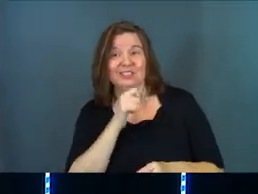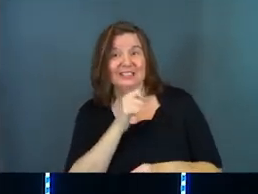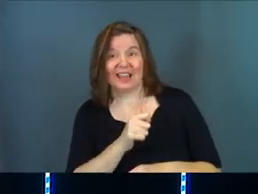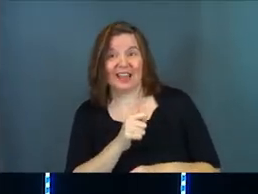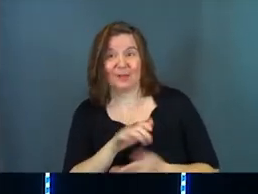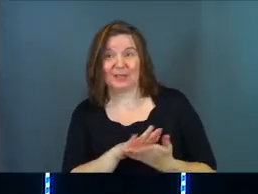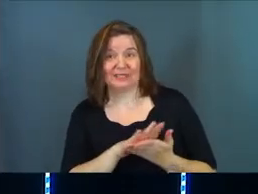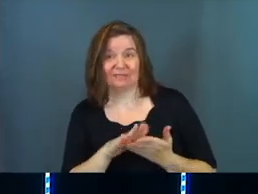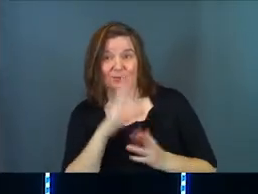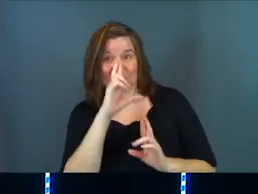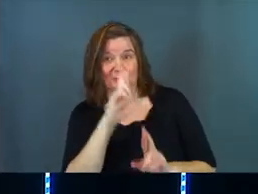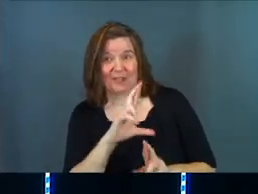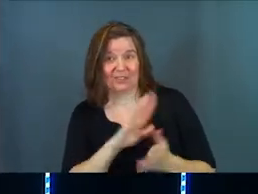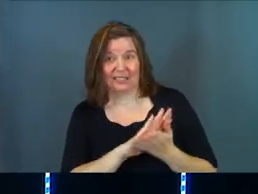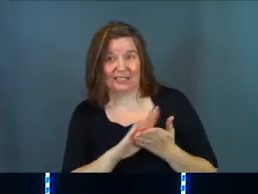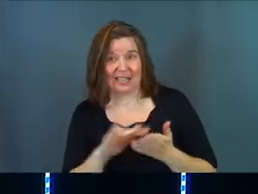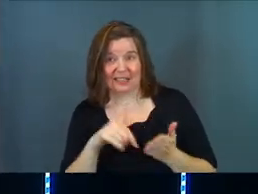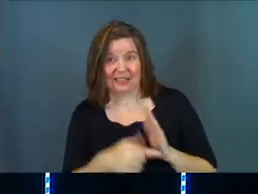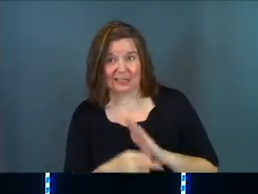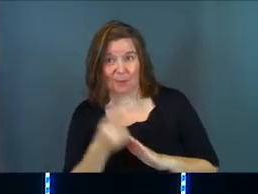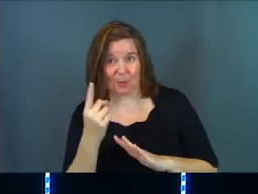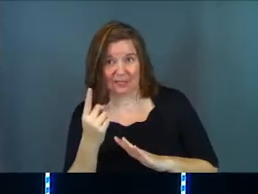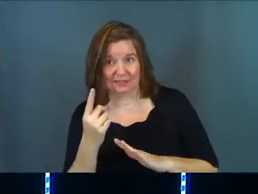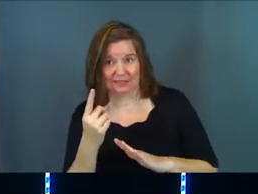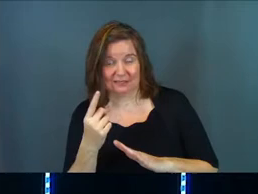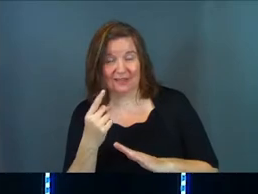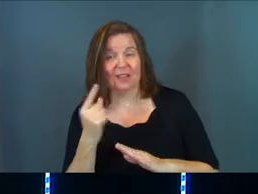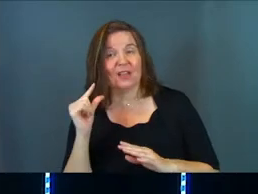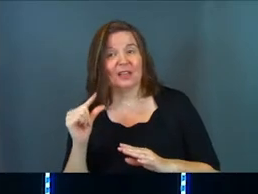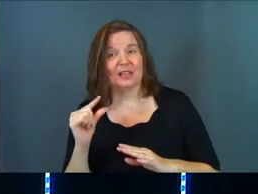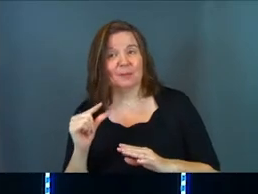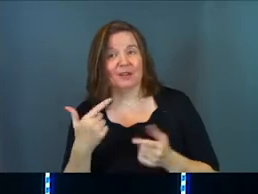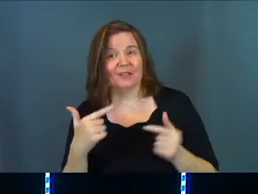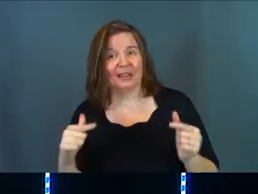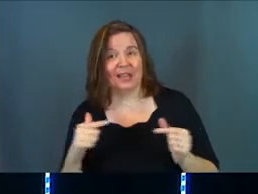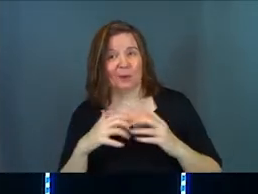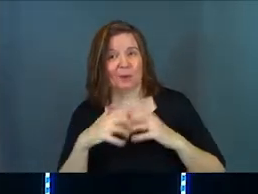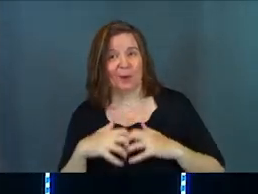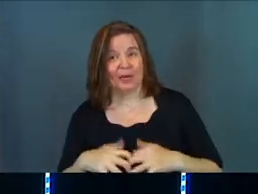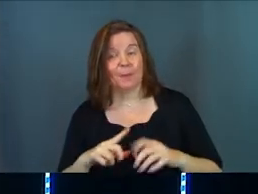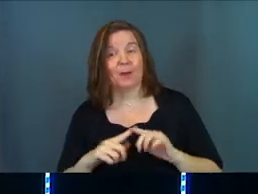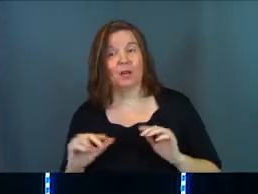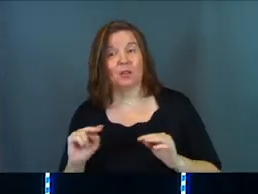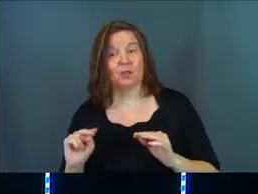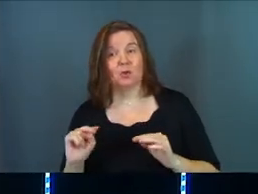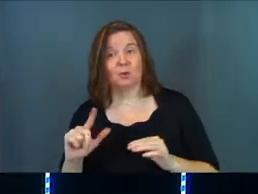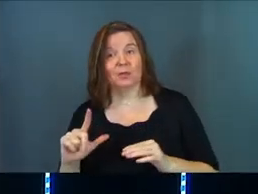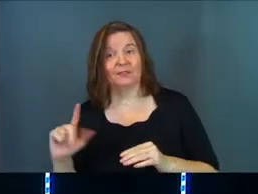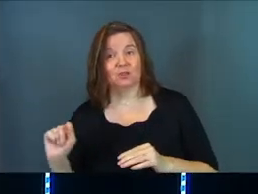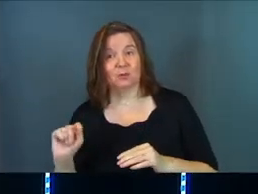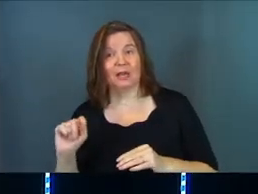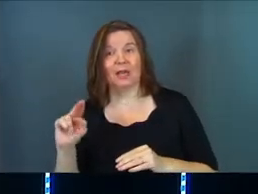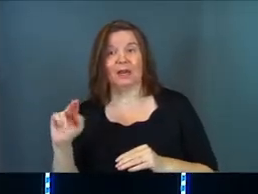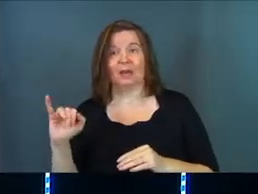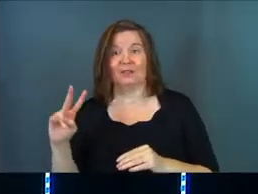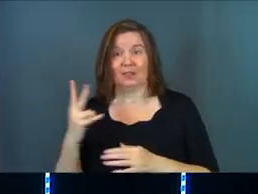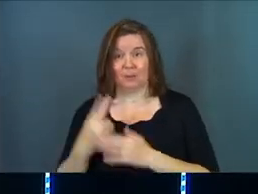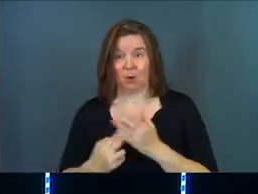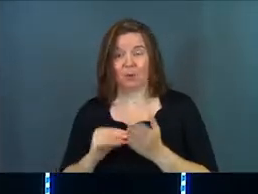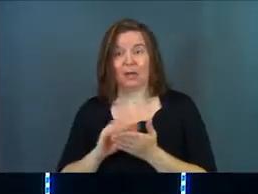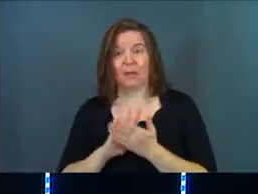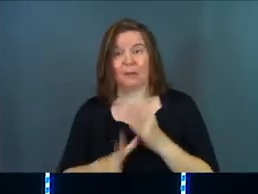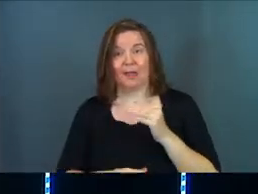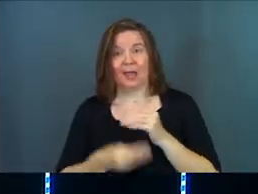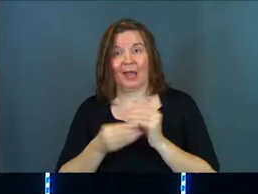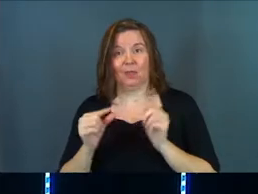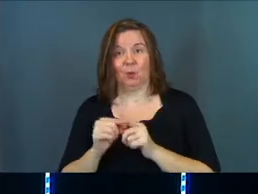not being super respectful and nice in this moment. There's a little bit of a language breakdown, but in the new living translation, the NIV, they put